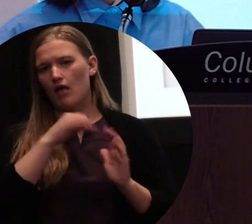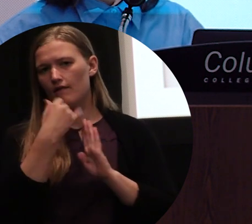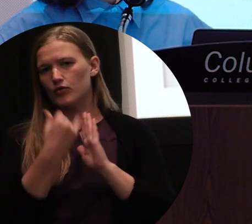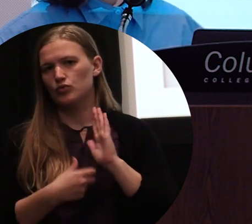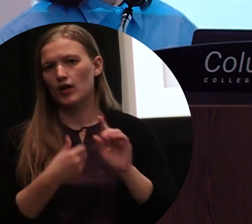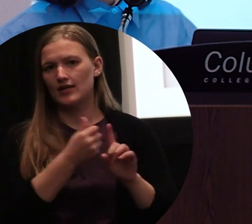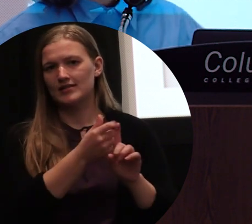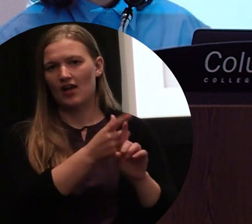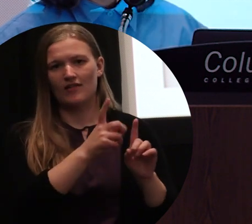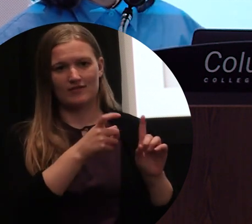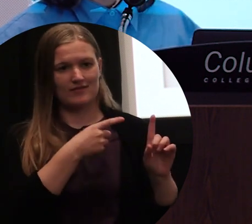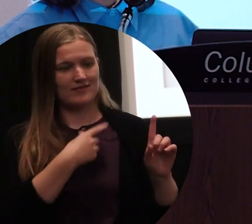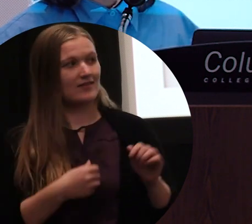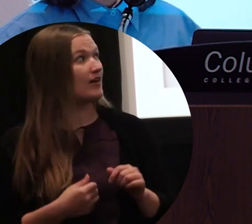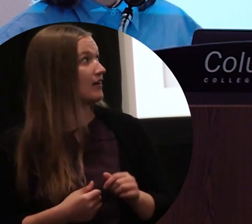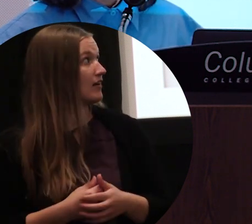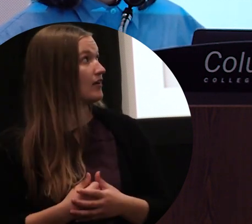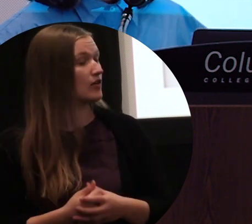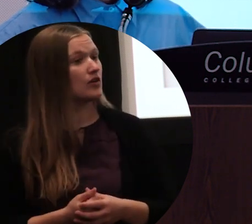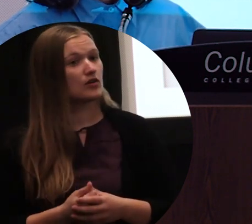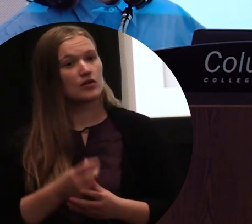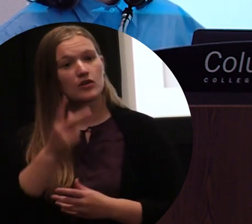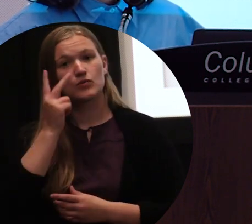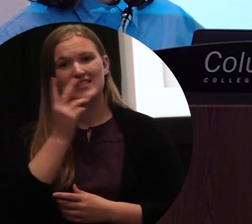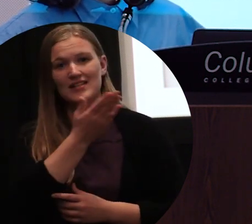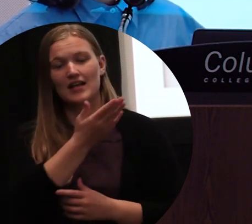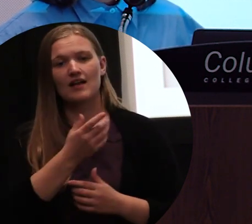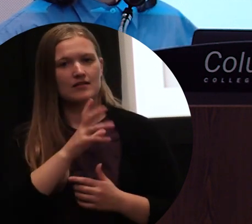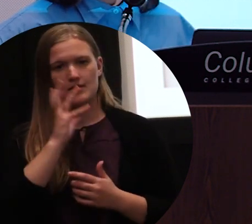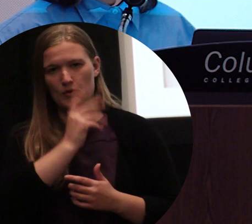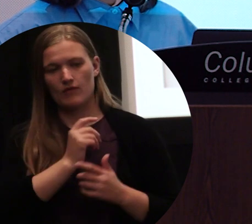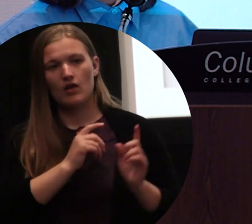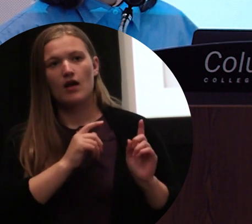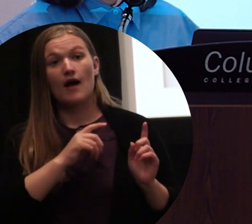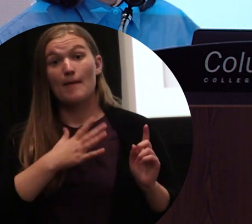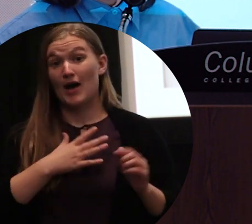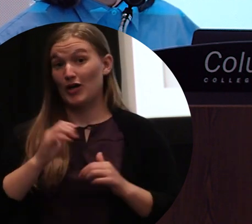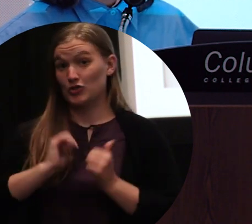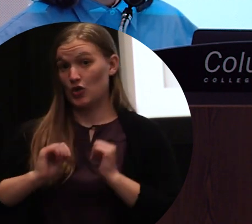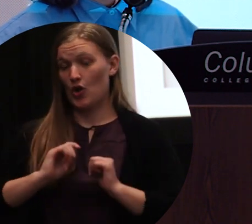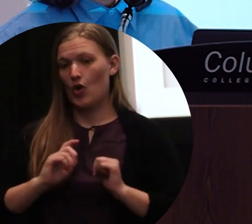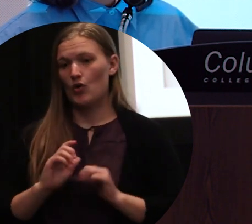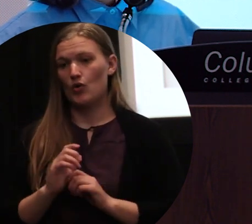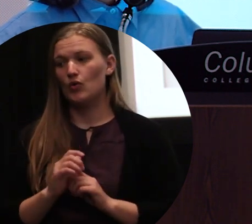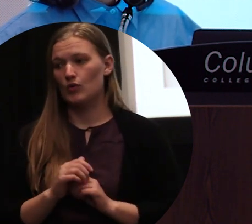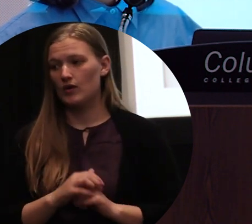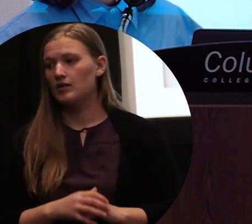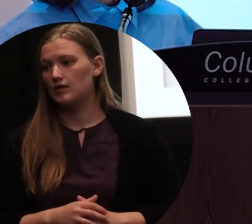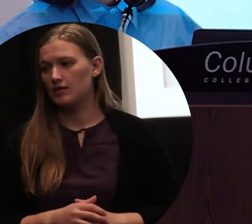this piece right here, as you can see. And so for my show at Baxter Street, I